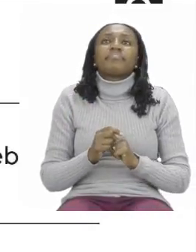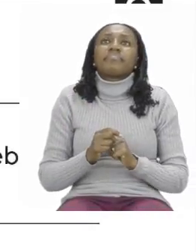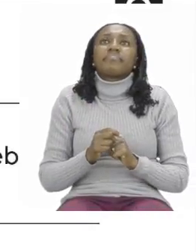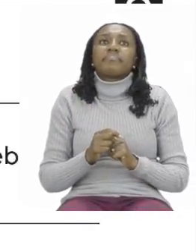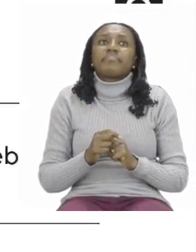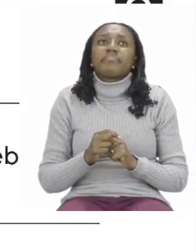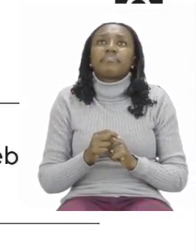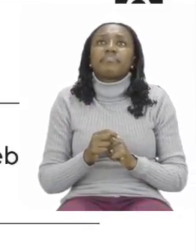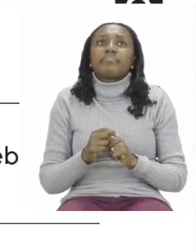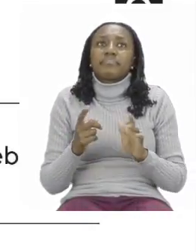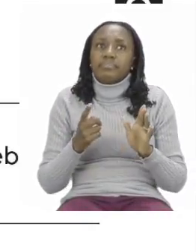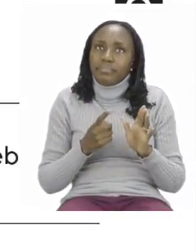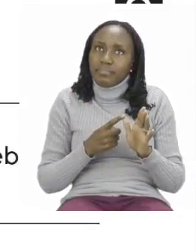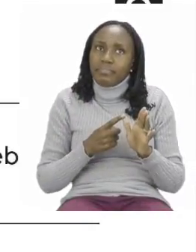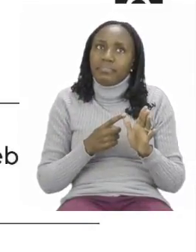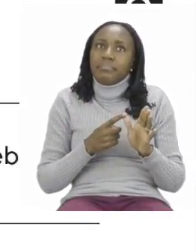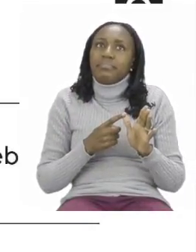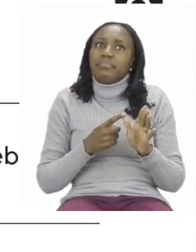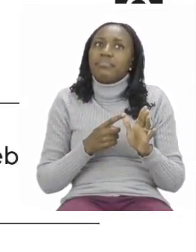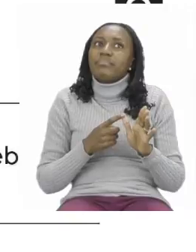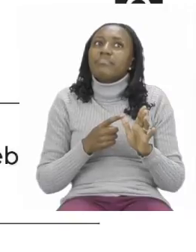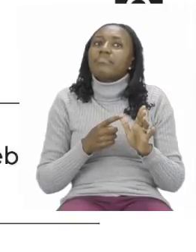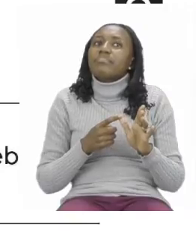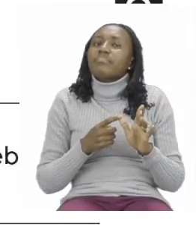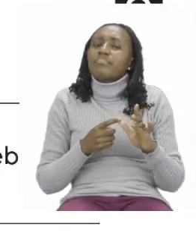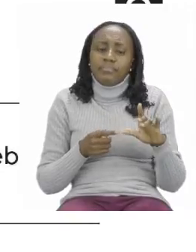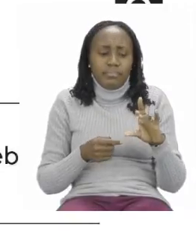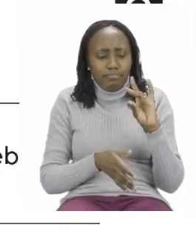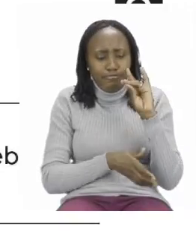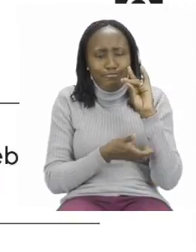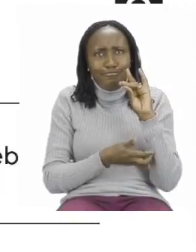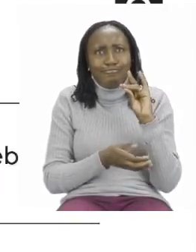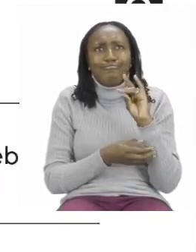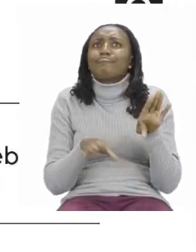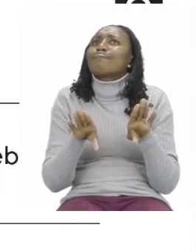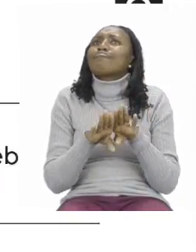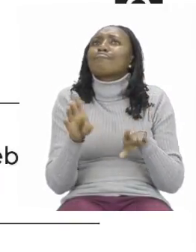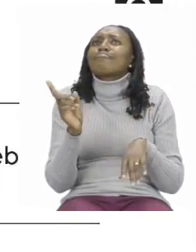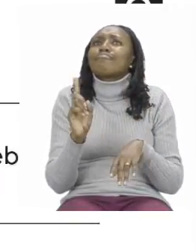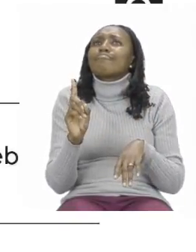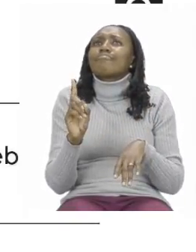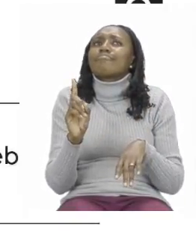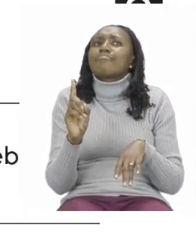Number five says What were the monkeys doing?